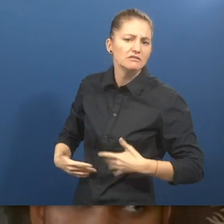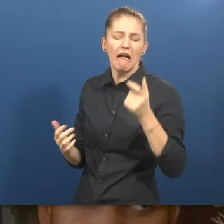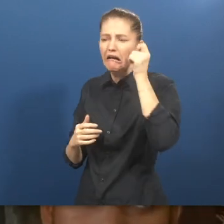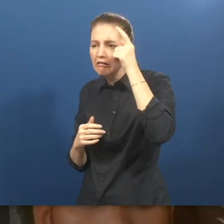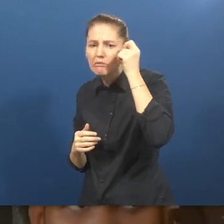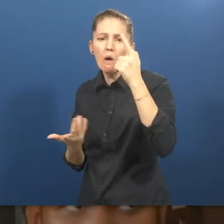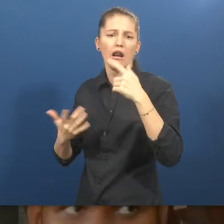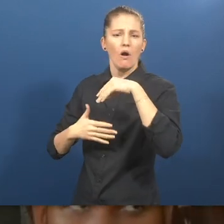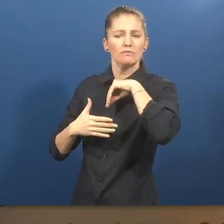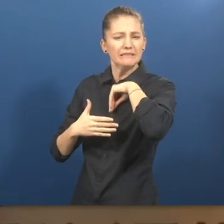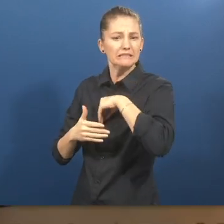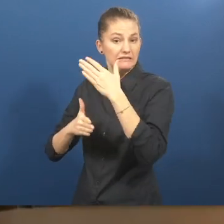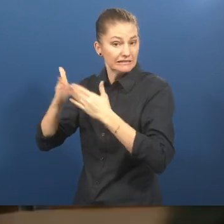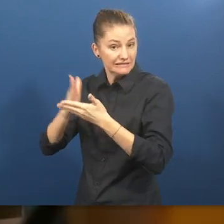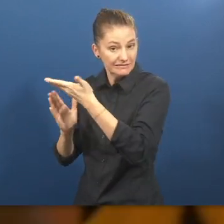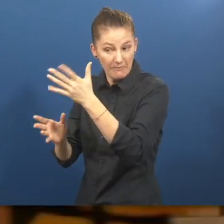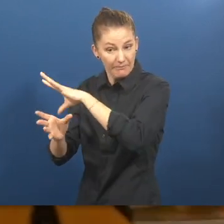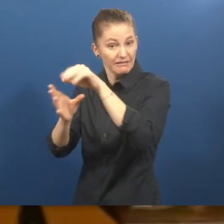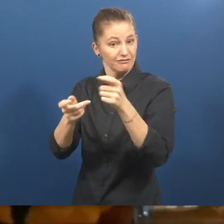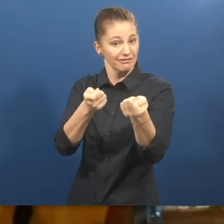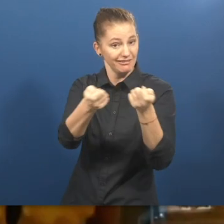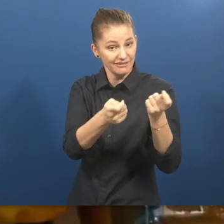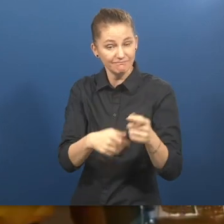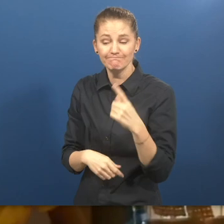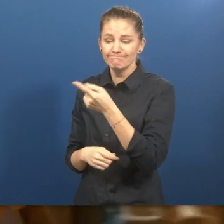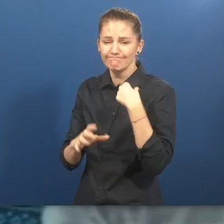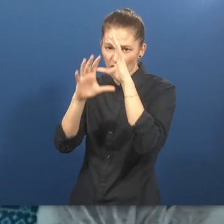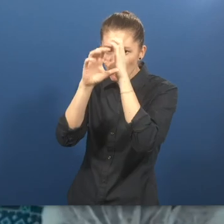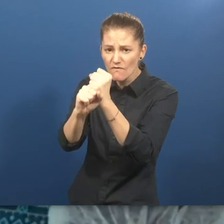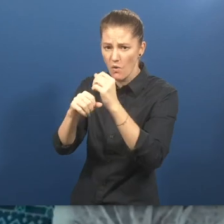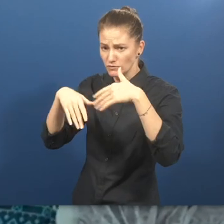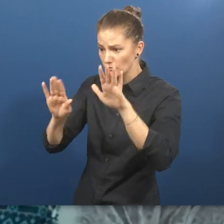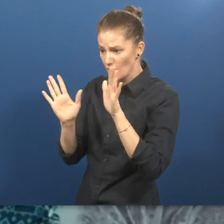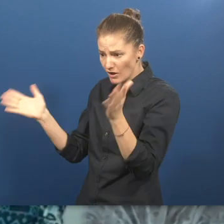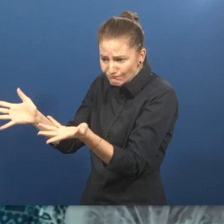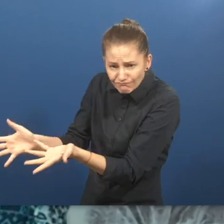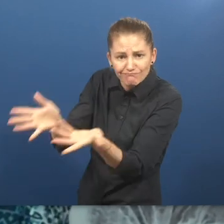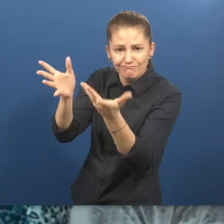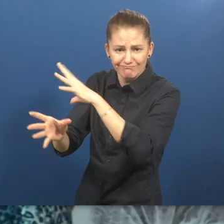and psychiatric disabilities. Our focus is economic independence and dignity for all.